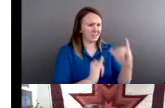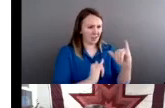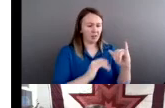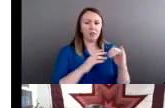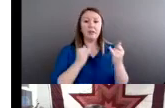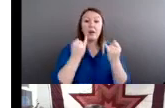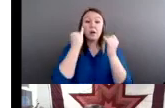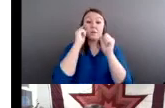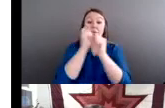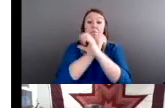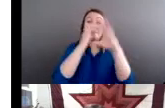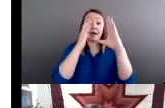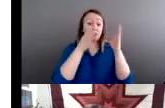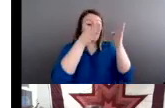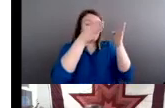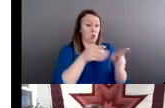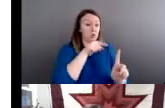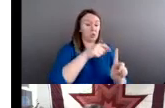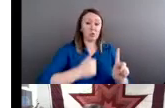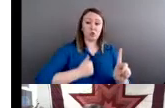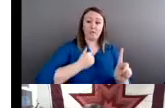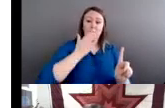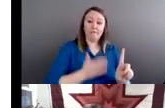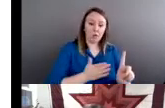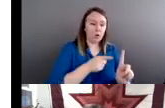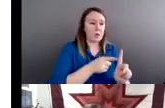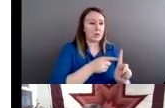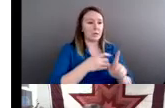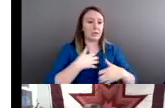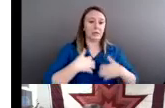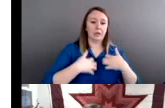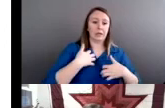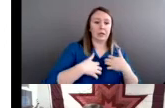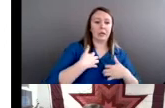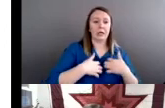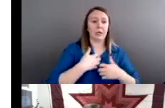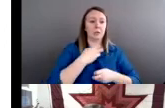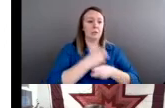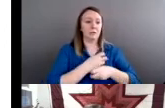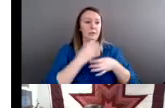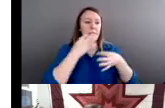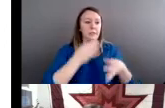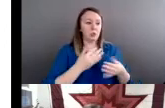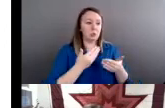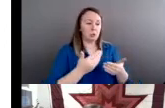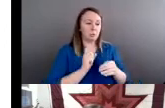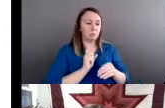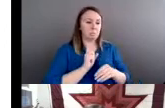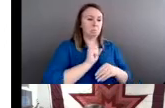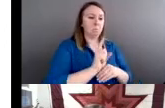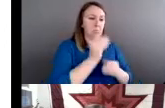who's trying to make the very difficult decision about whether to come forward and tell what happened.